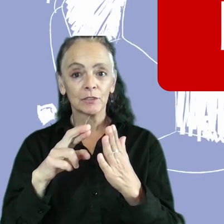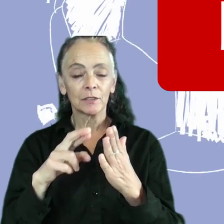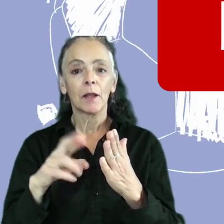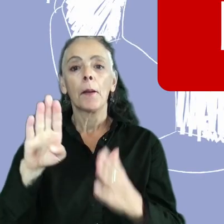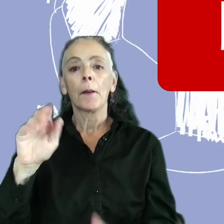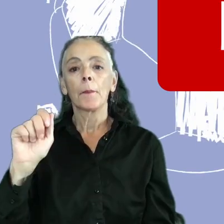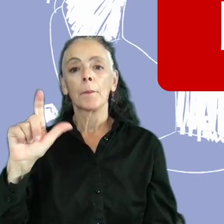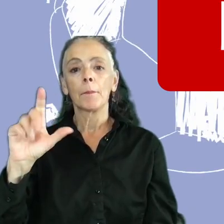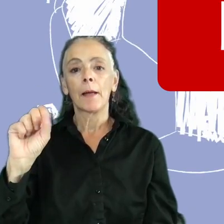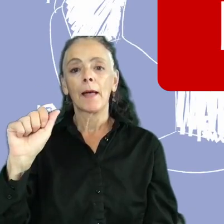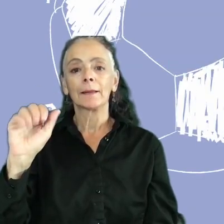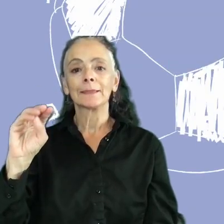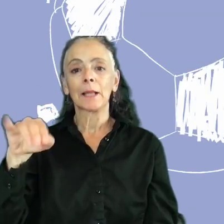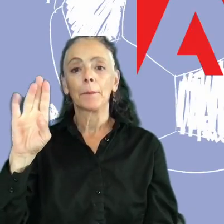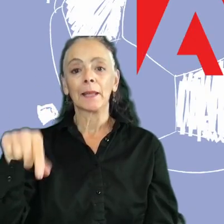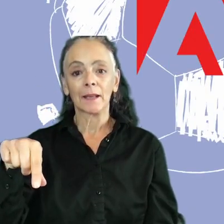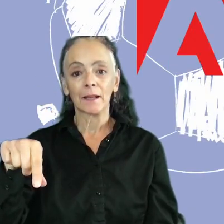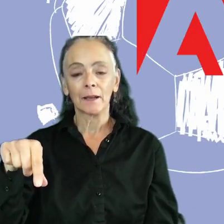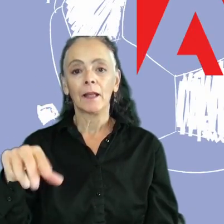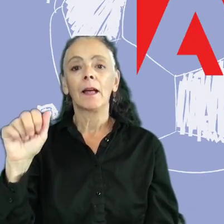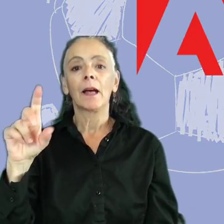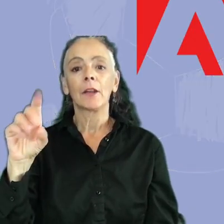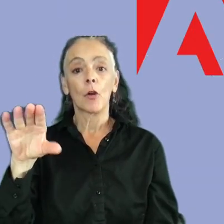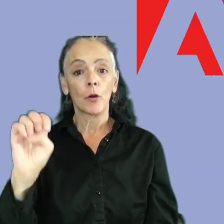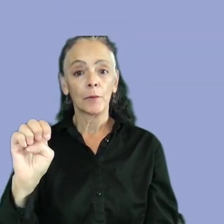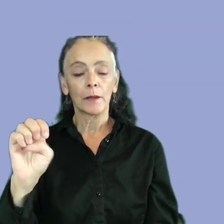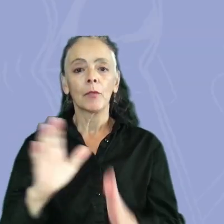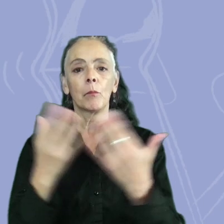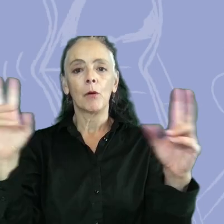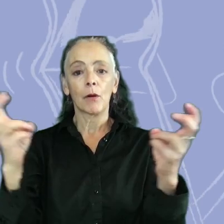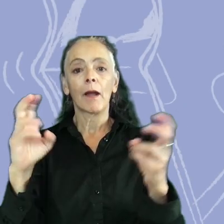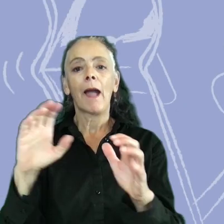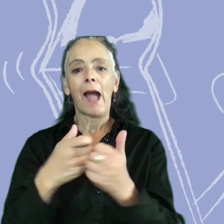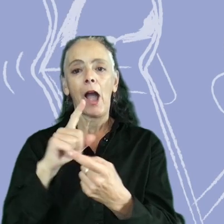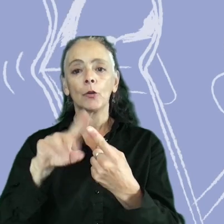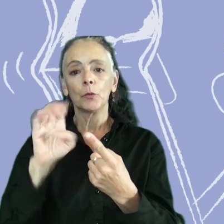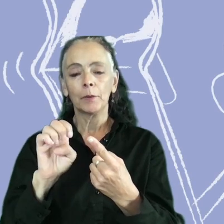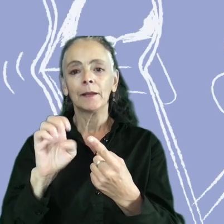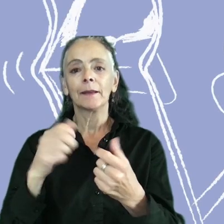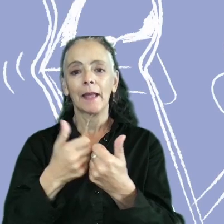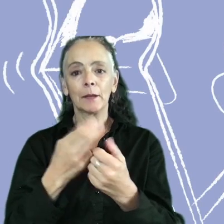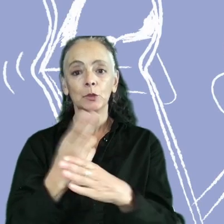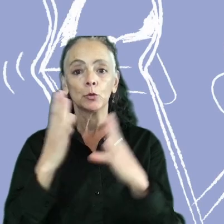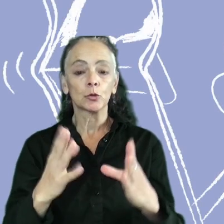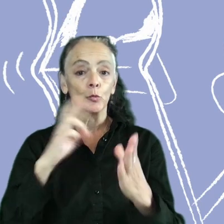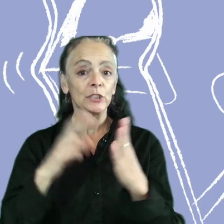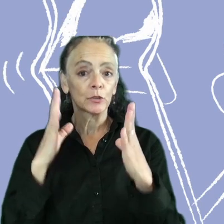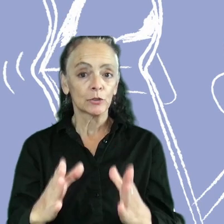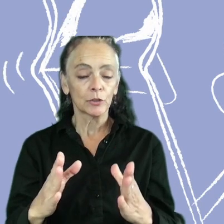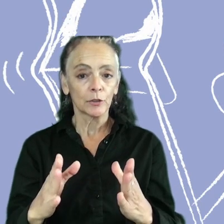Balsamic, Adobe, the book How to be a Games User Researcher,